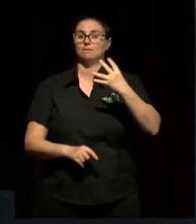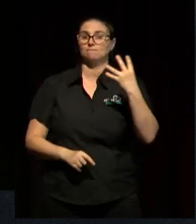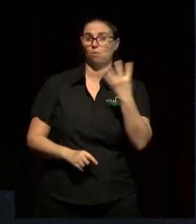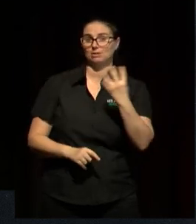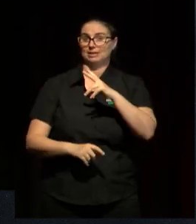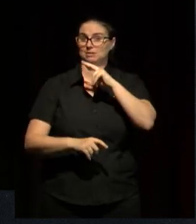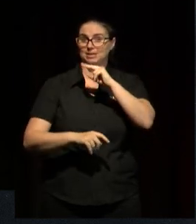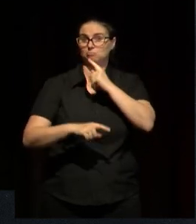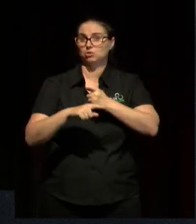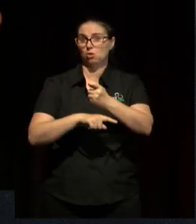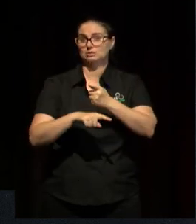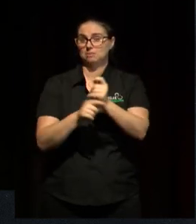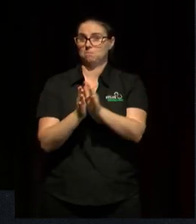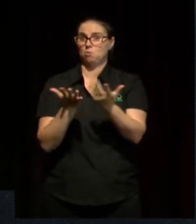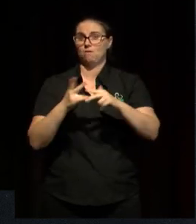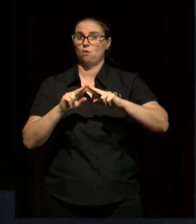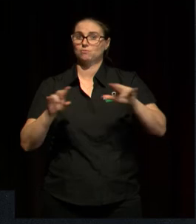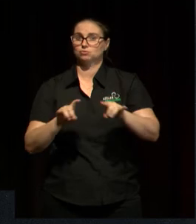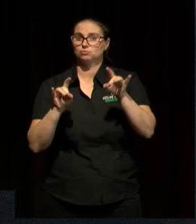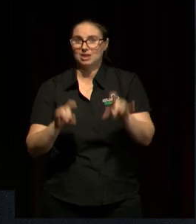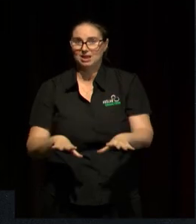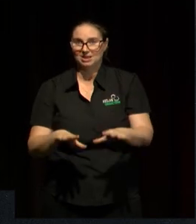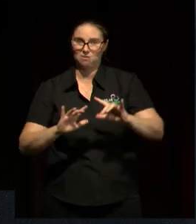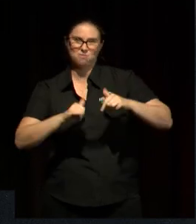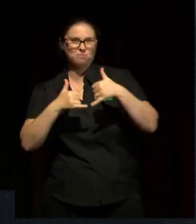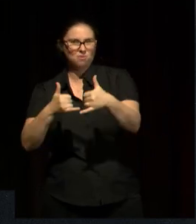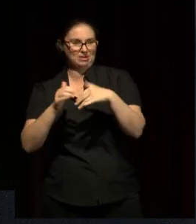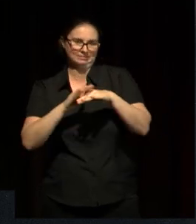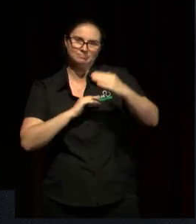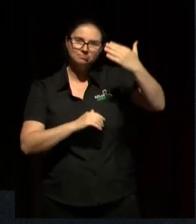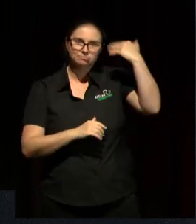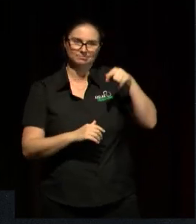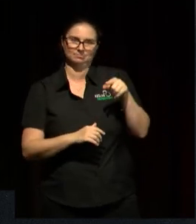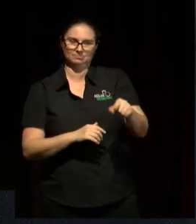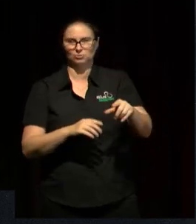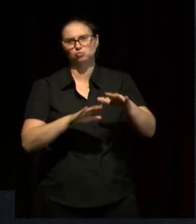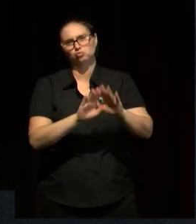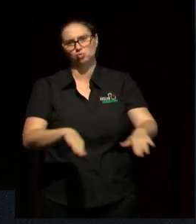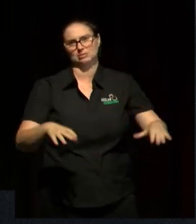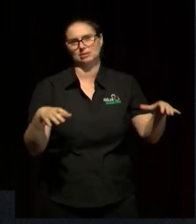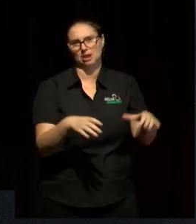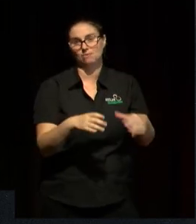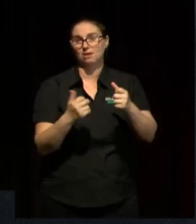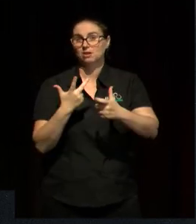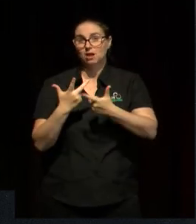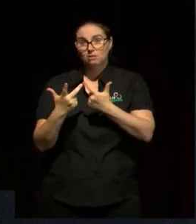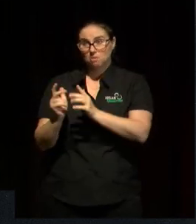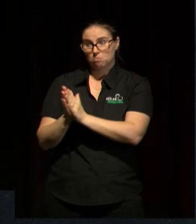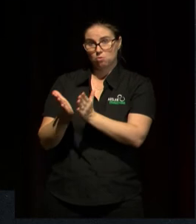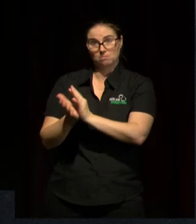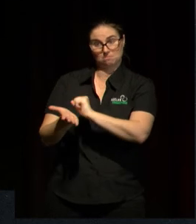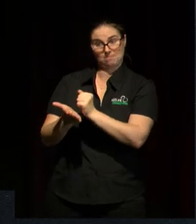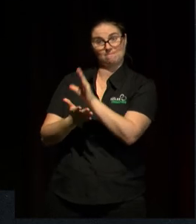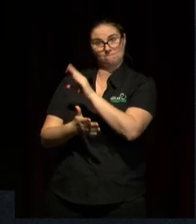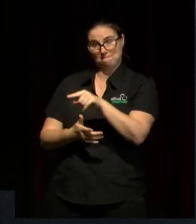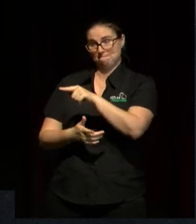the Year Award in the Indigenous children's category. And others of the books that have come through Black and Right have also been